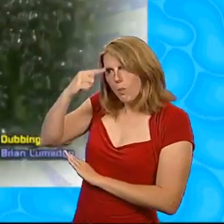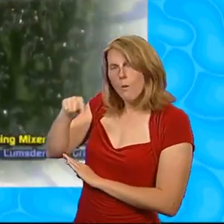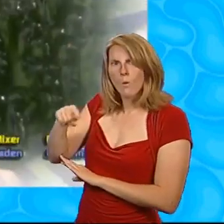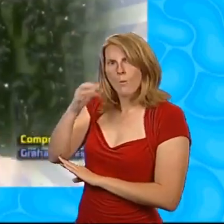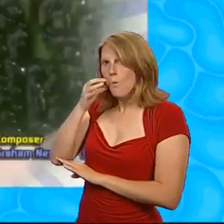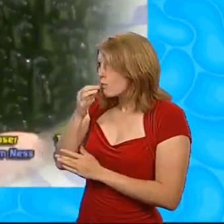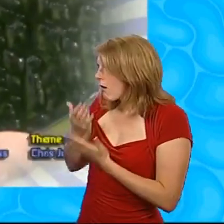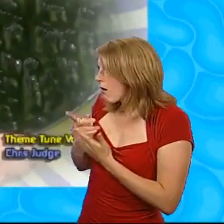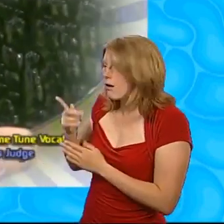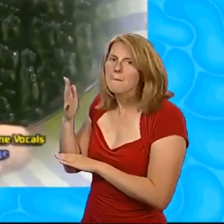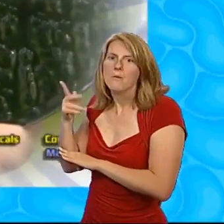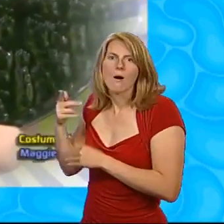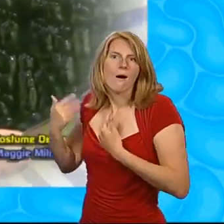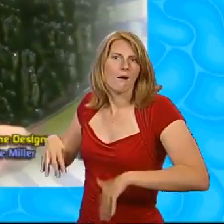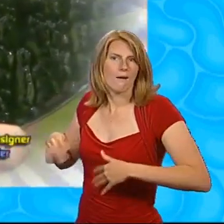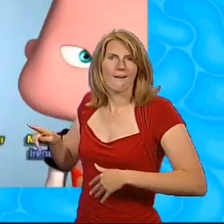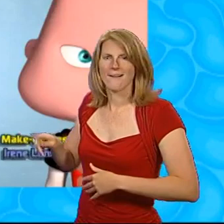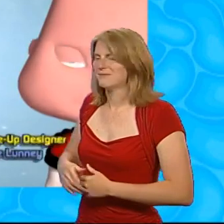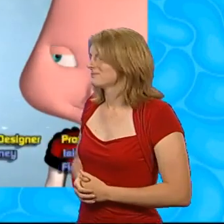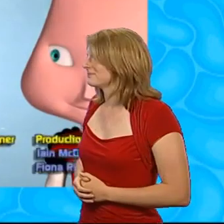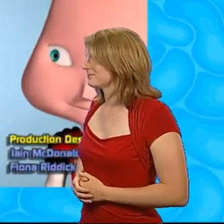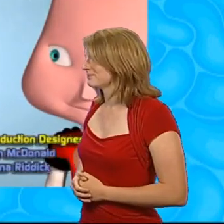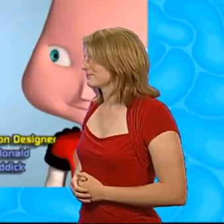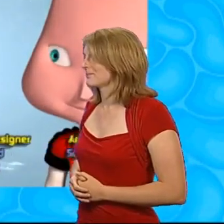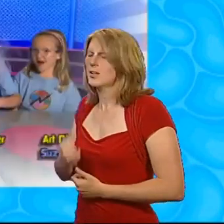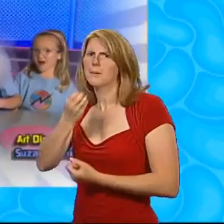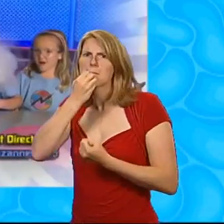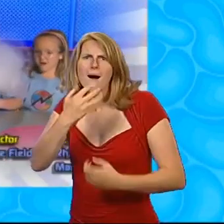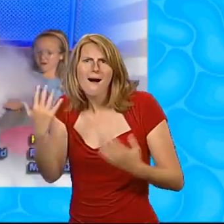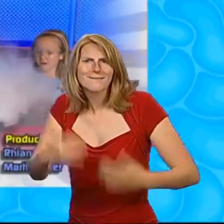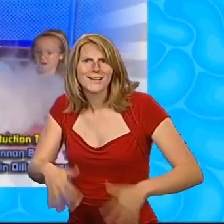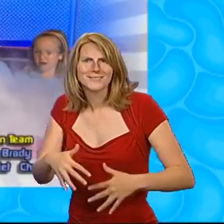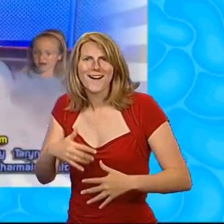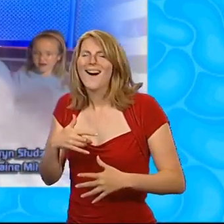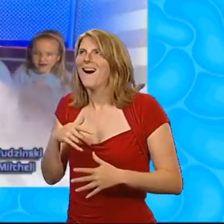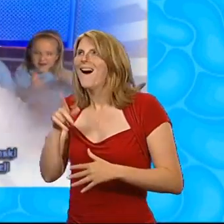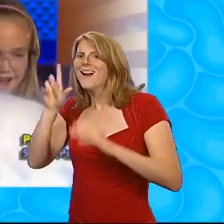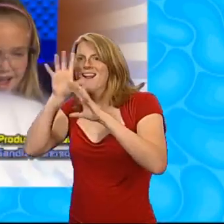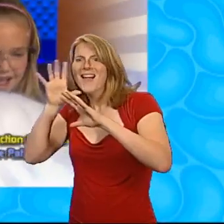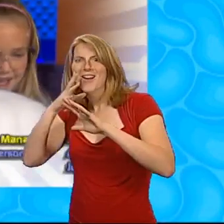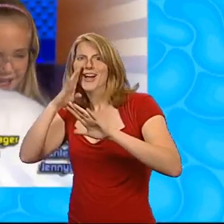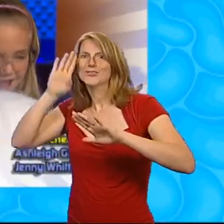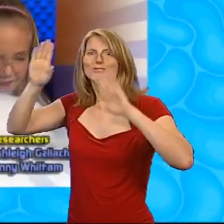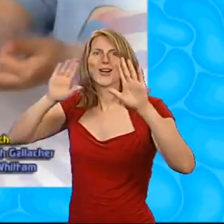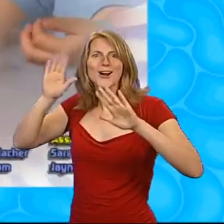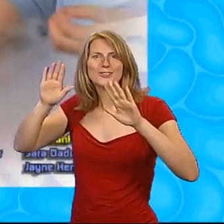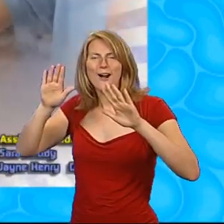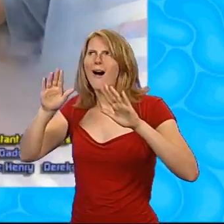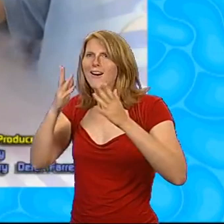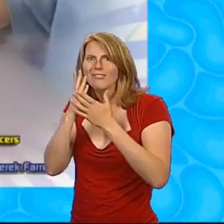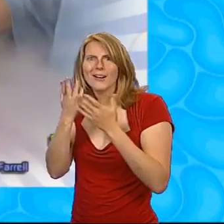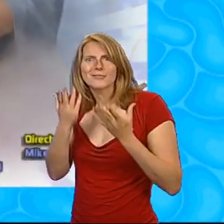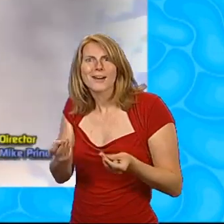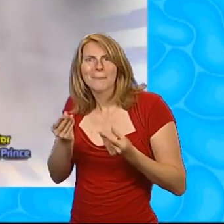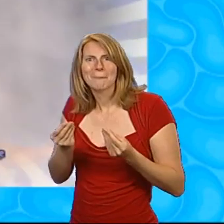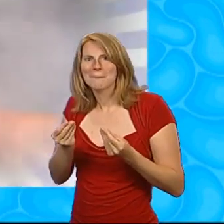I never knew there was so much water in the air. It's been a marvellous day, Nina. I actually got to touch a cloud. And it